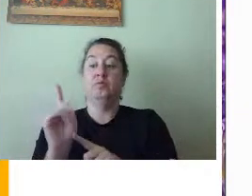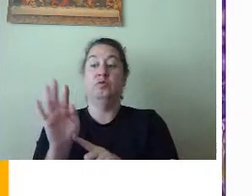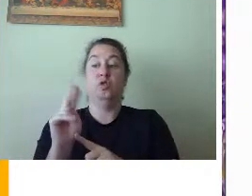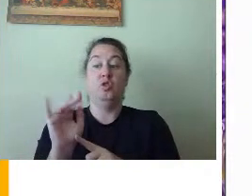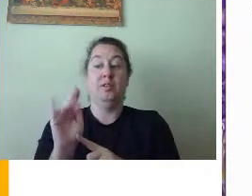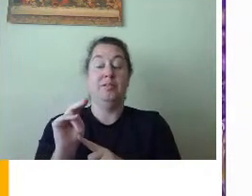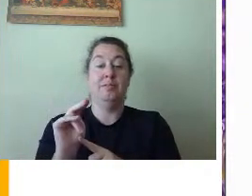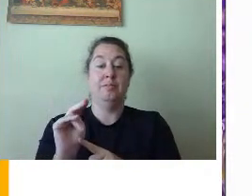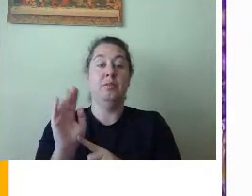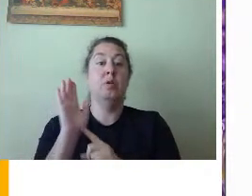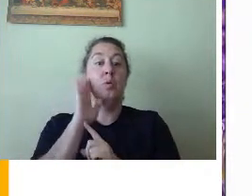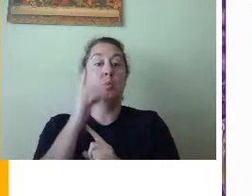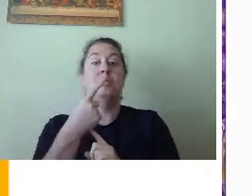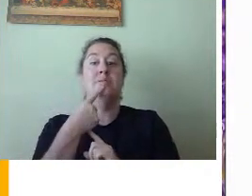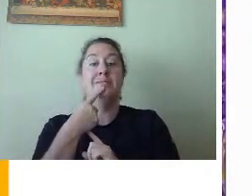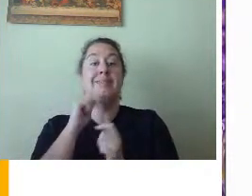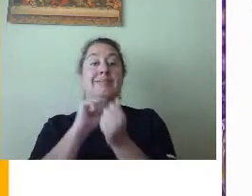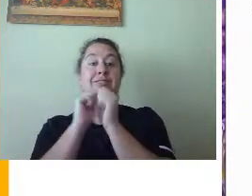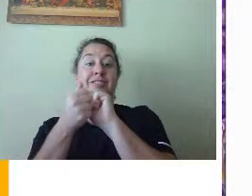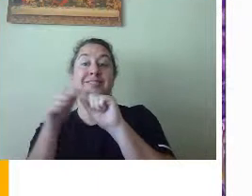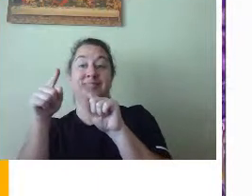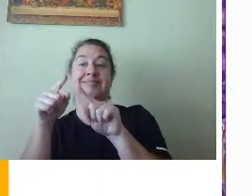it will say turns in.